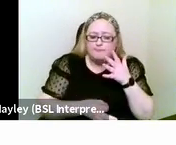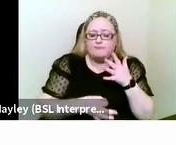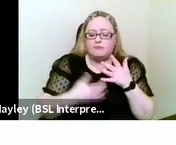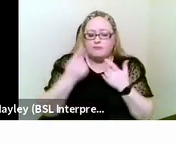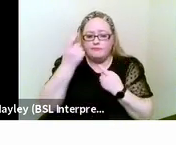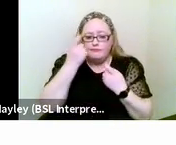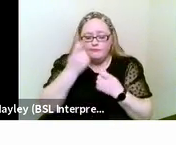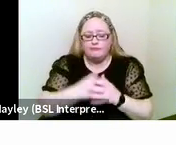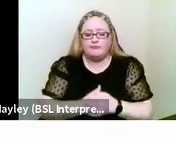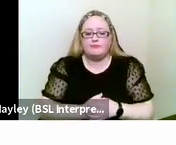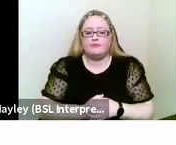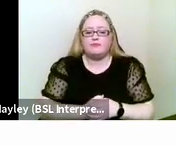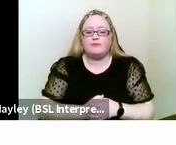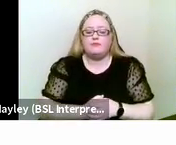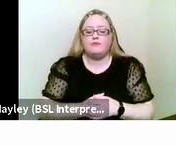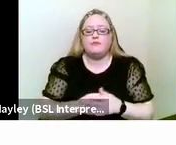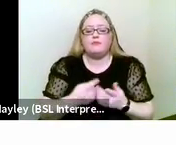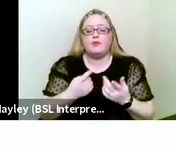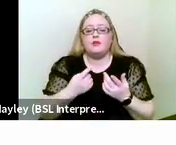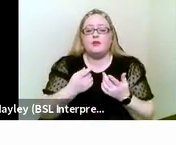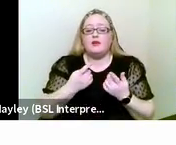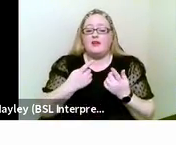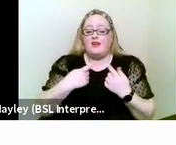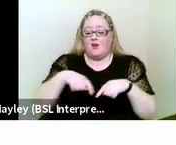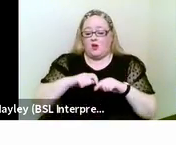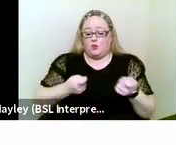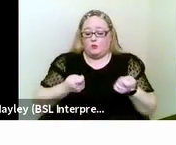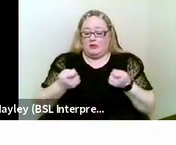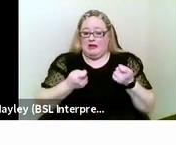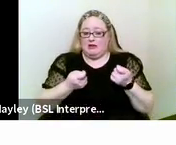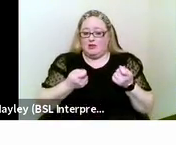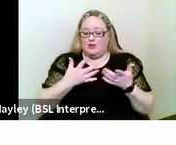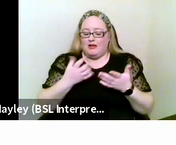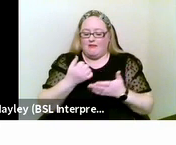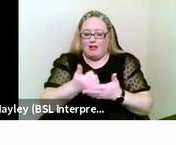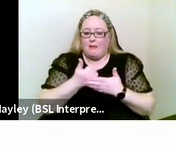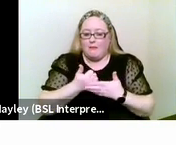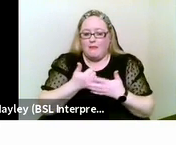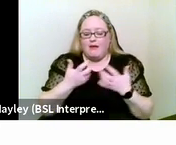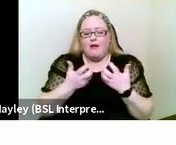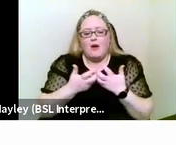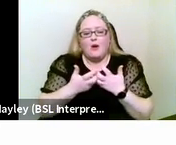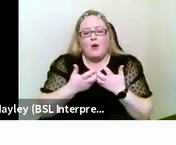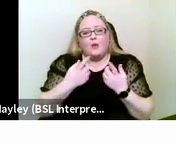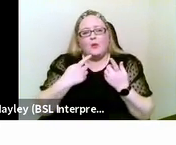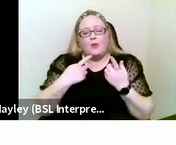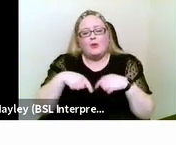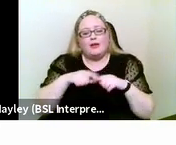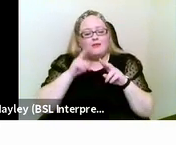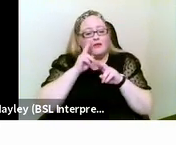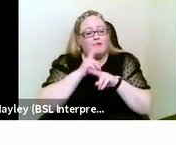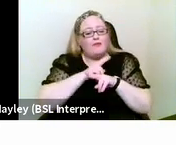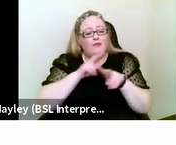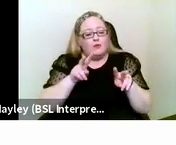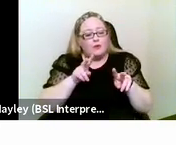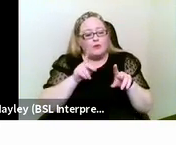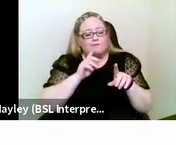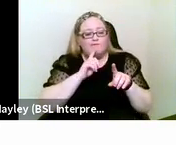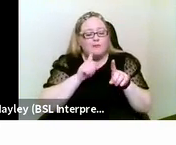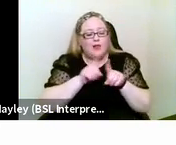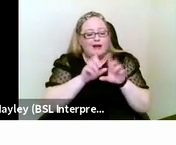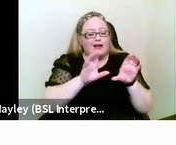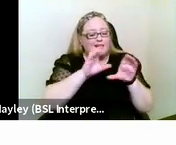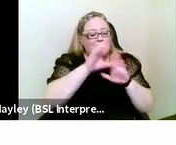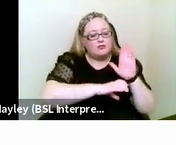To help us manage this, we have tended to view the impairment in two broad categories. Next